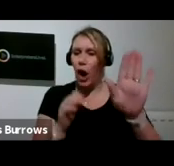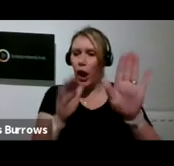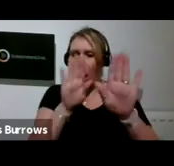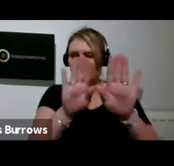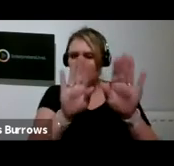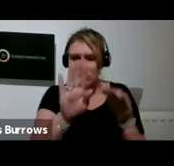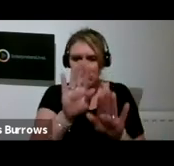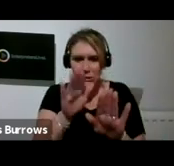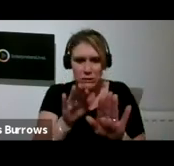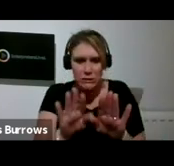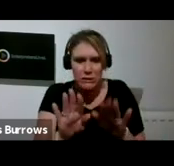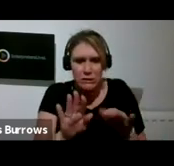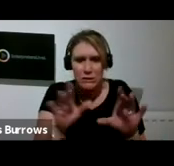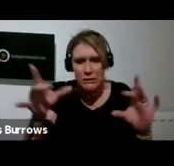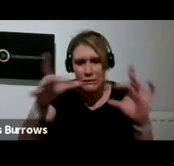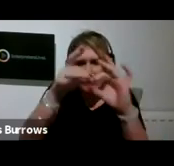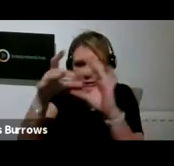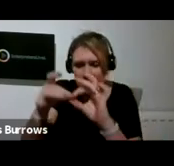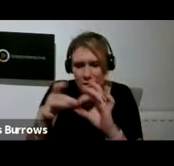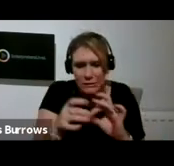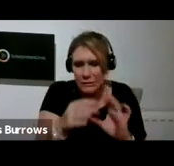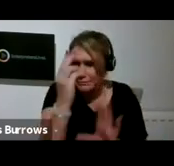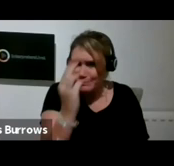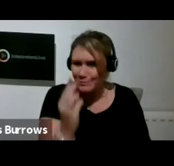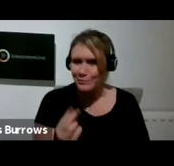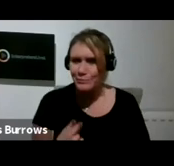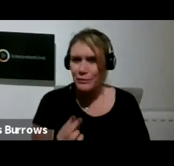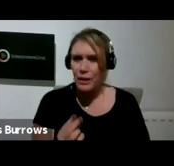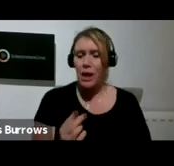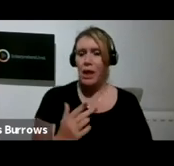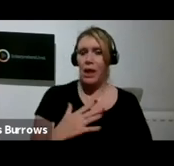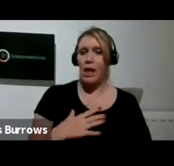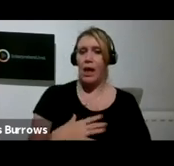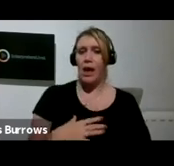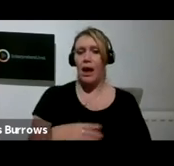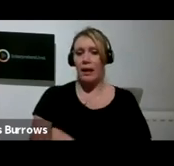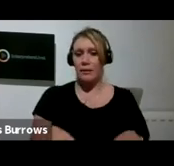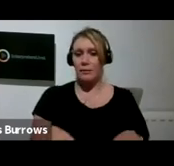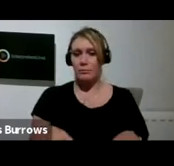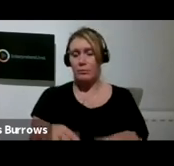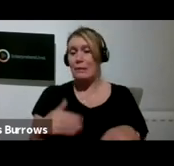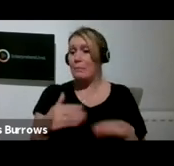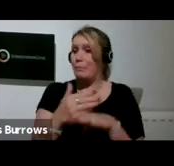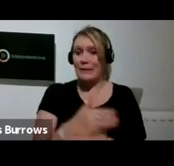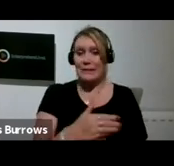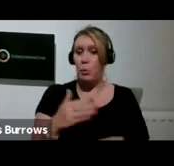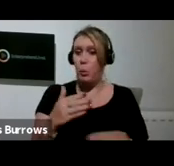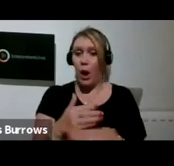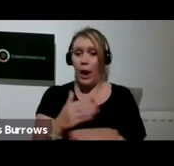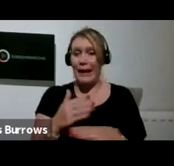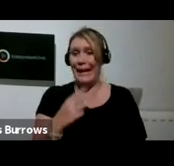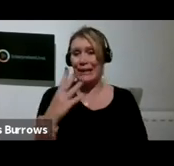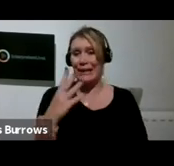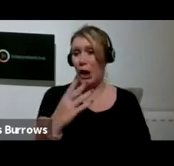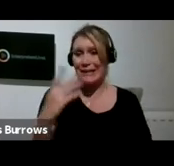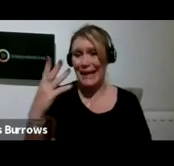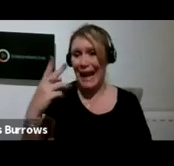1980s. Well, I didn't produce a whole lot, but I was busy working at the time, and it was more like a hobby.